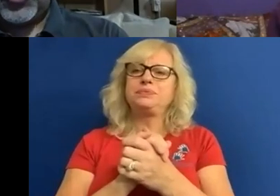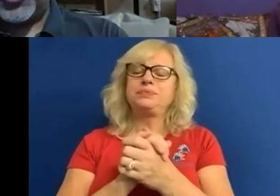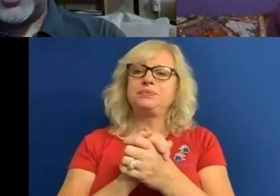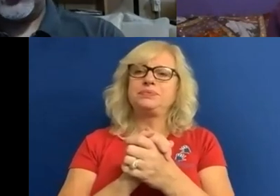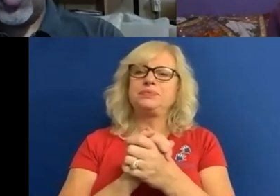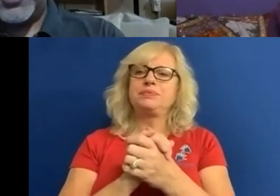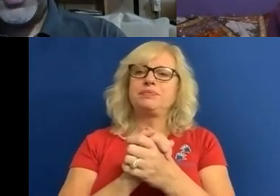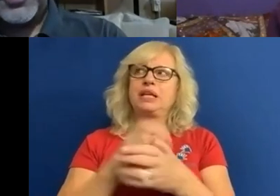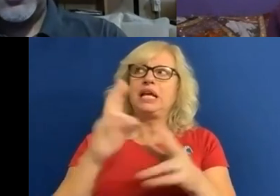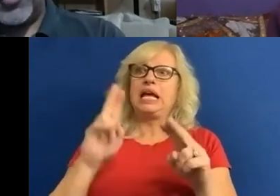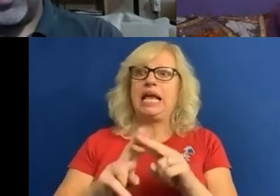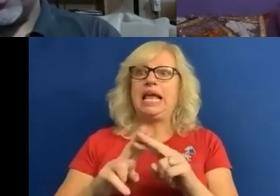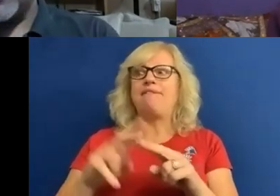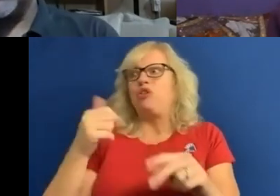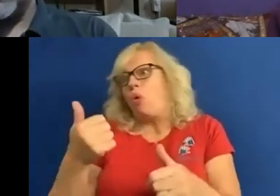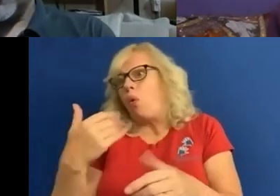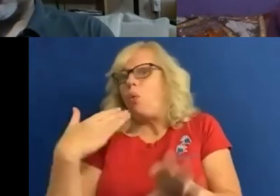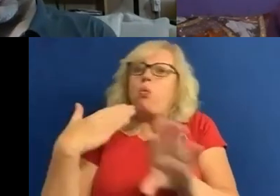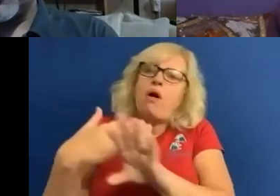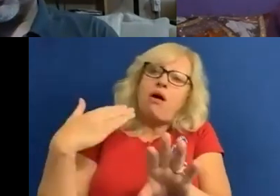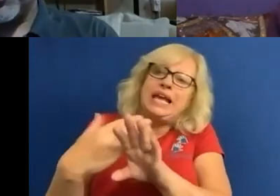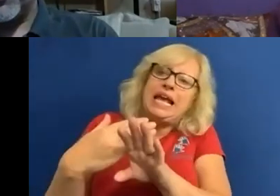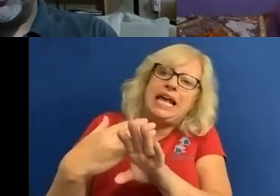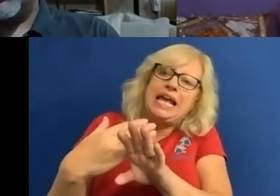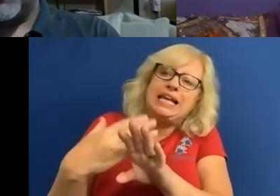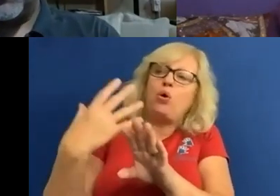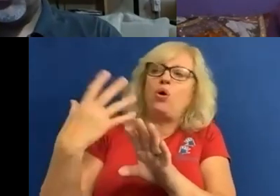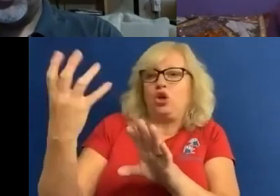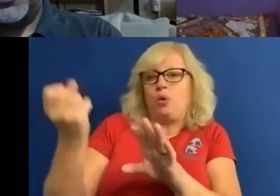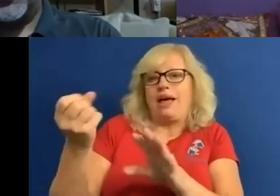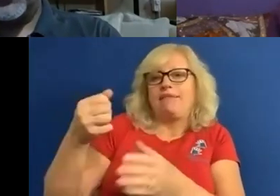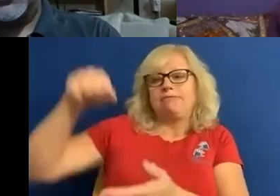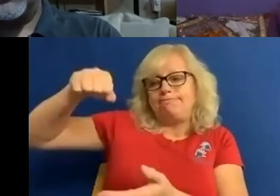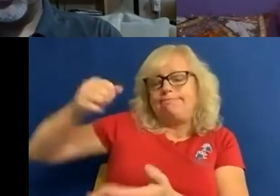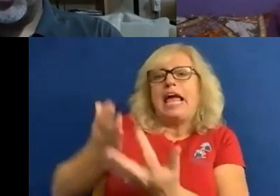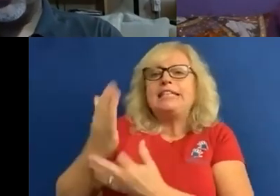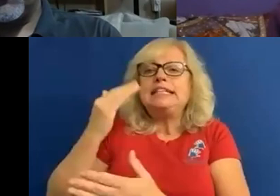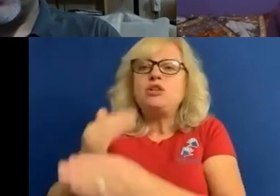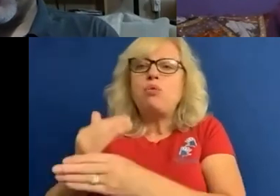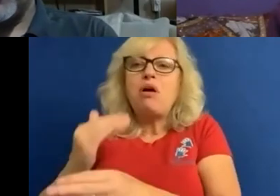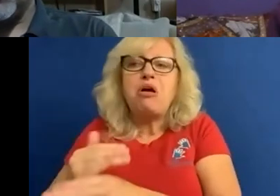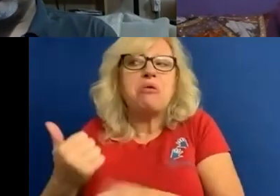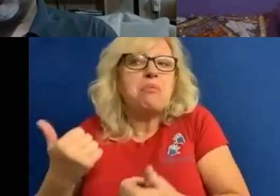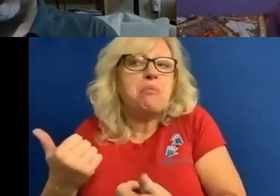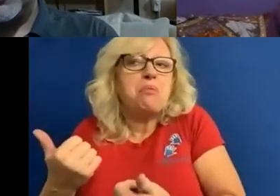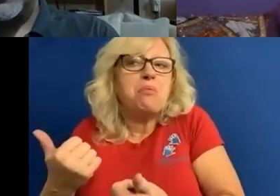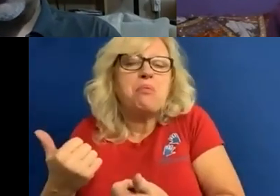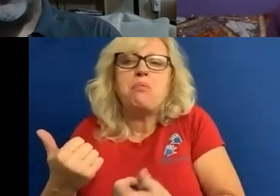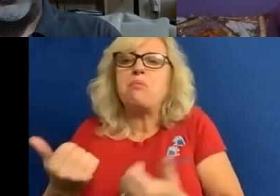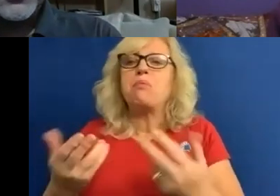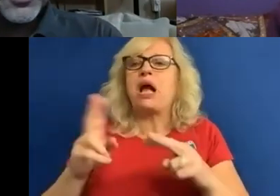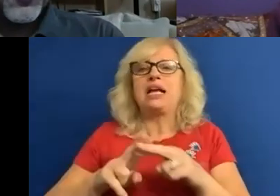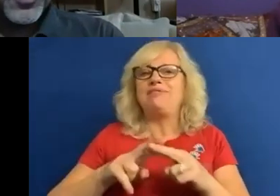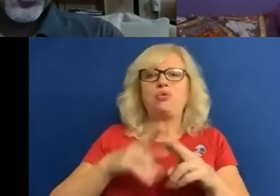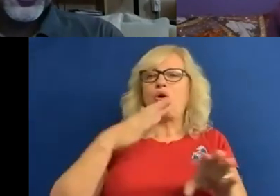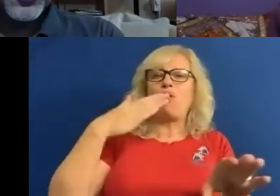fortunate and you're working, you have access to work that may support you. But if you're not working or you're self-employed, often that might not be a route that's very